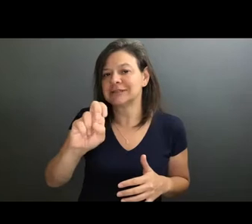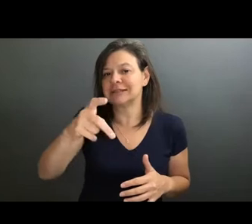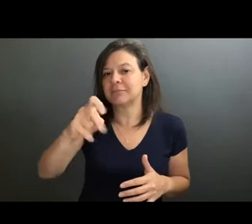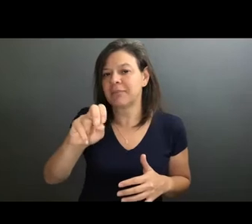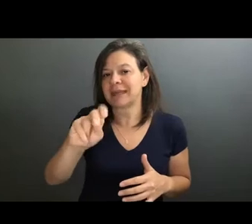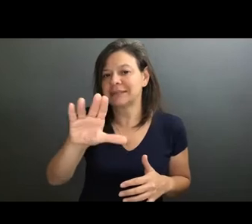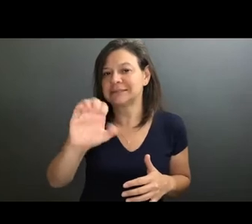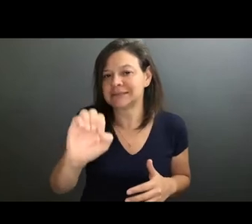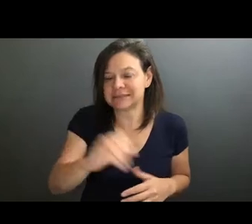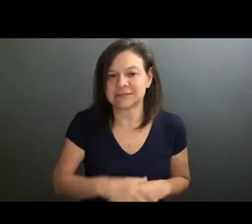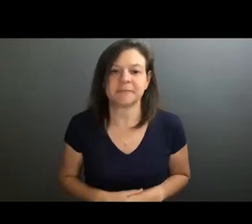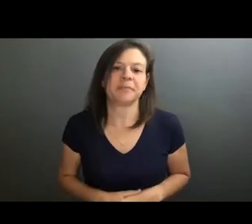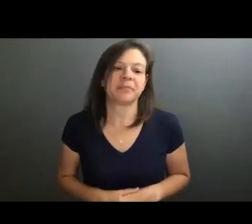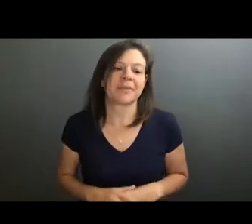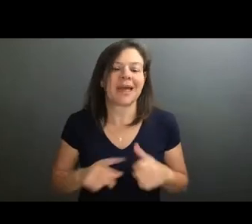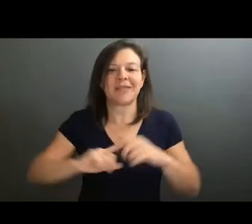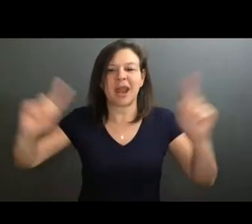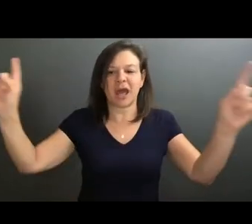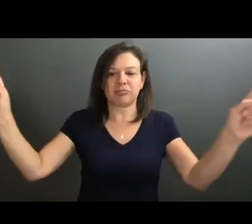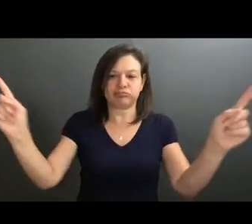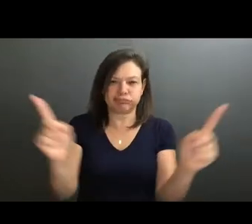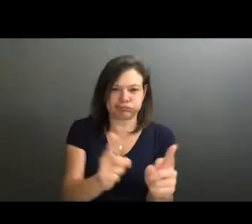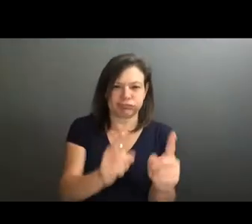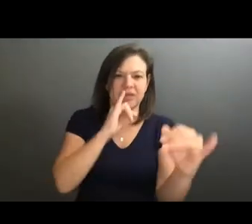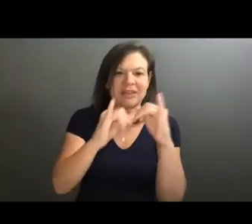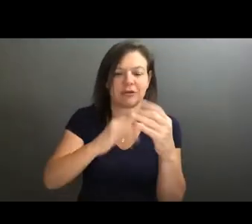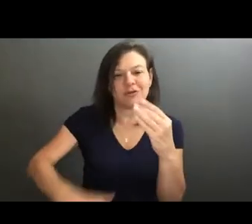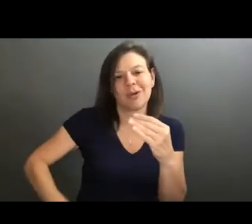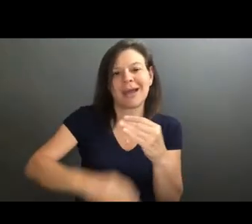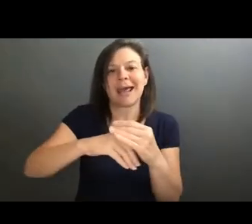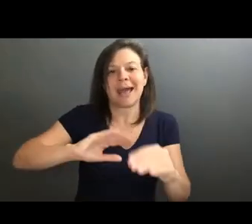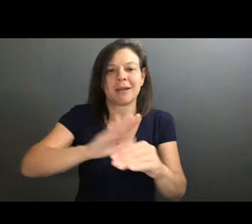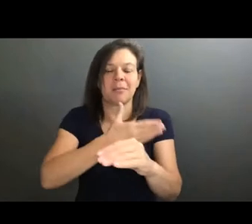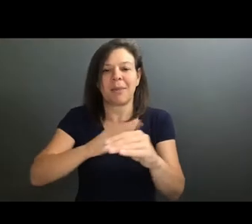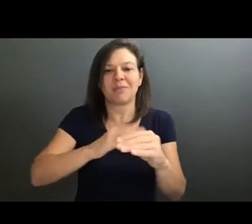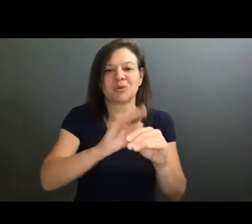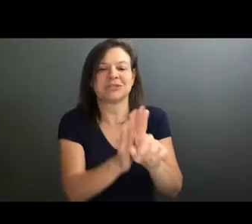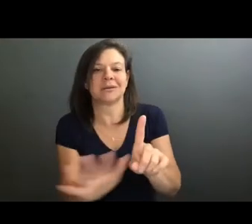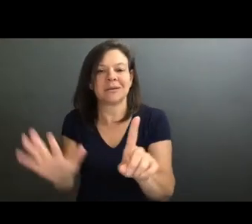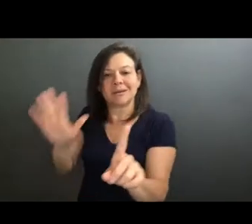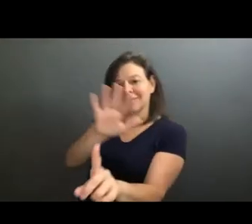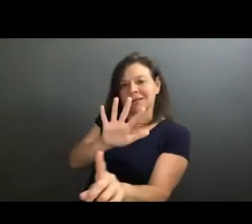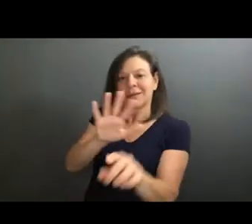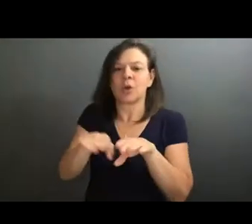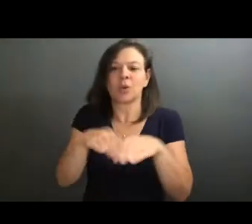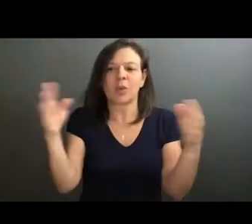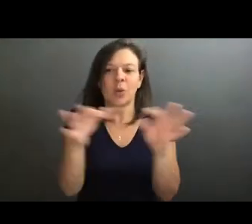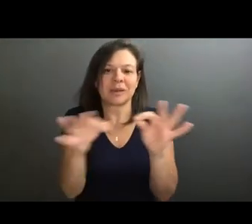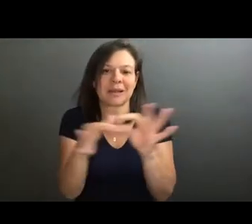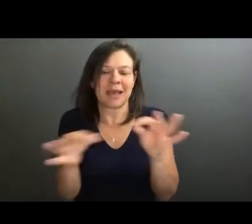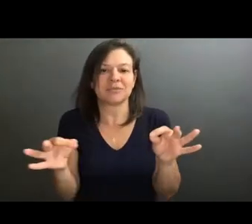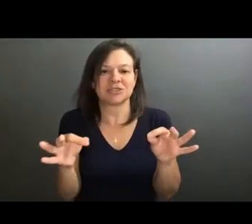And then I kind of usually edit down their interviews and add my musical underscoring and create kind of open caption videos for them.